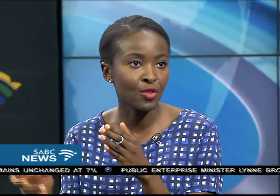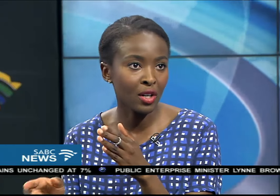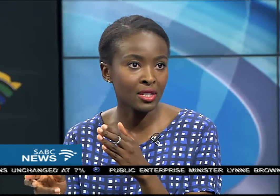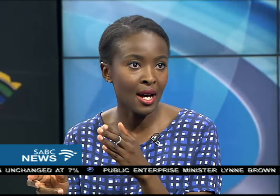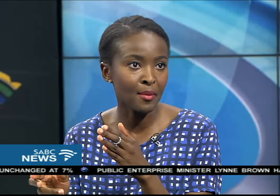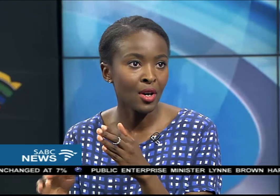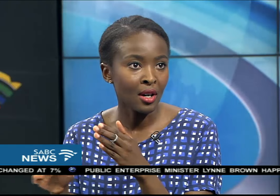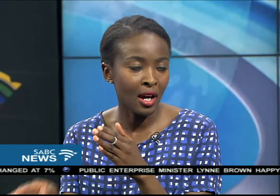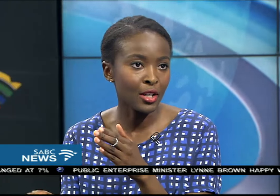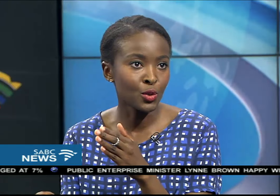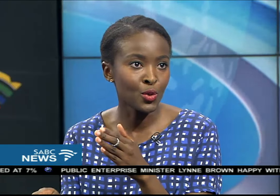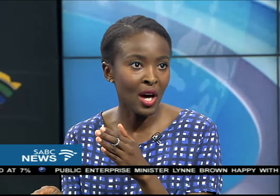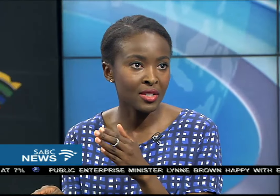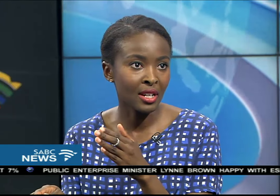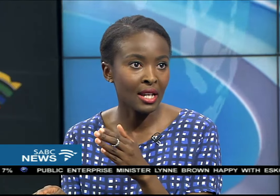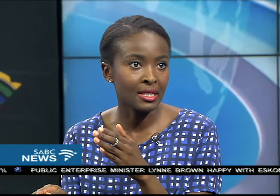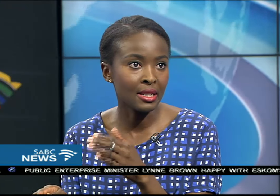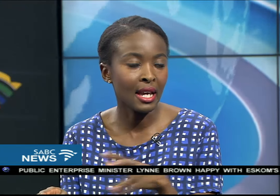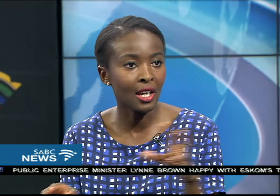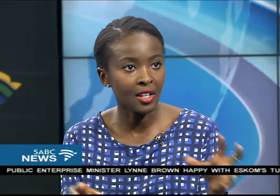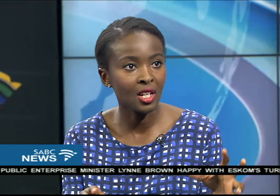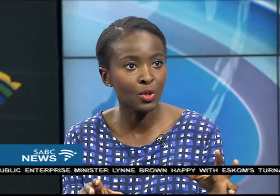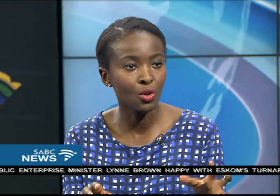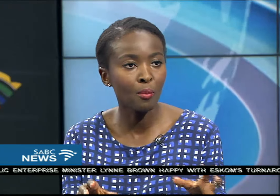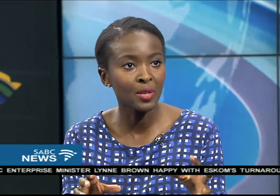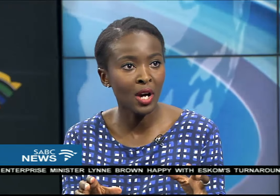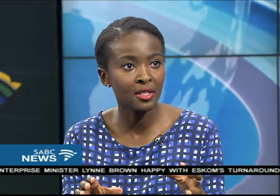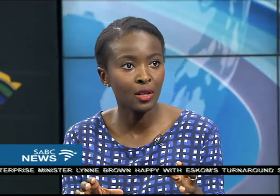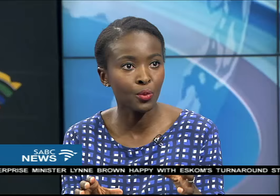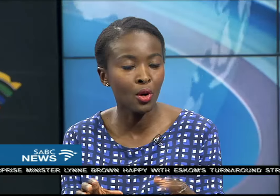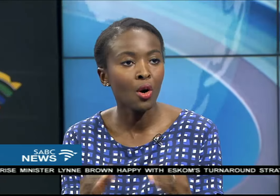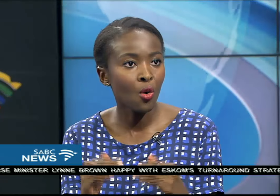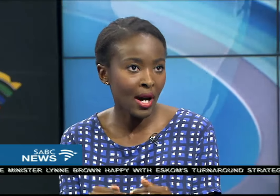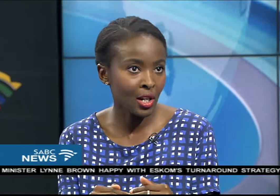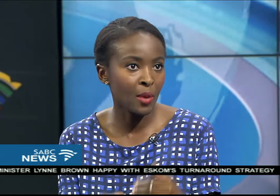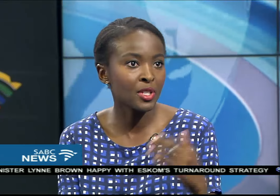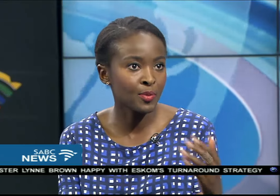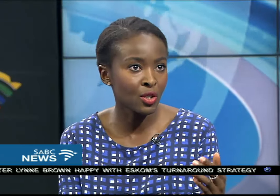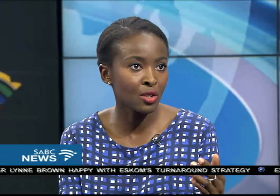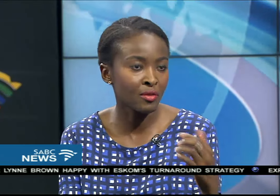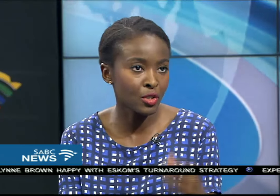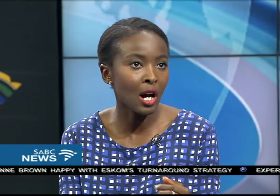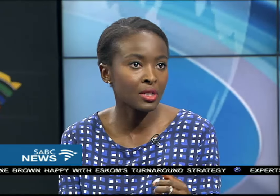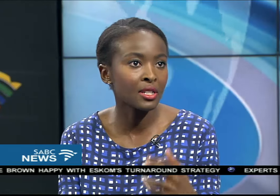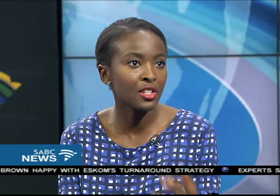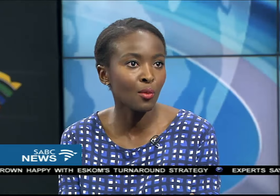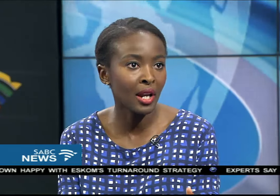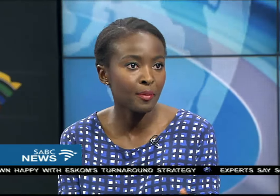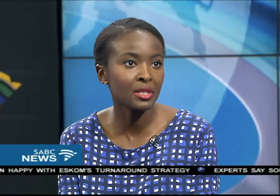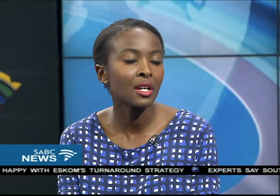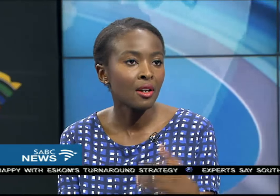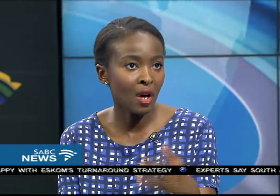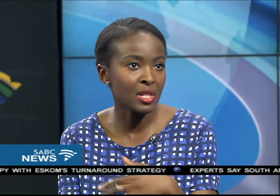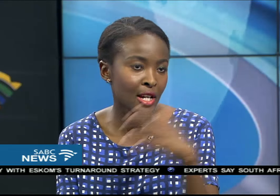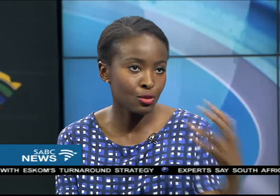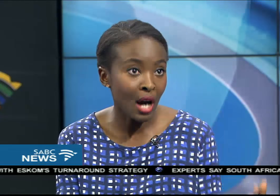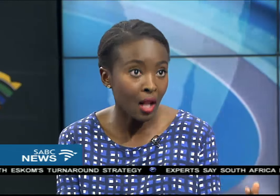this year, if not into 2018. And last year we saw meat prices that were quite low. And this is because of the drought. Essentially what